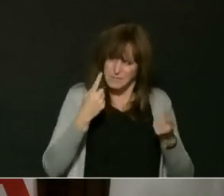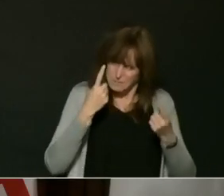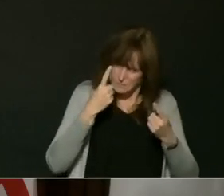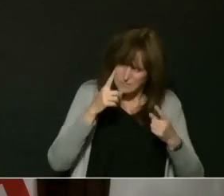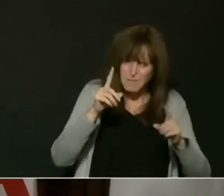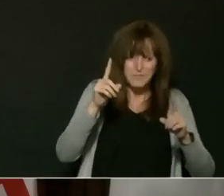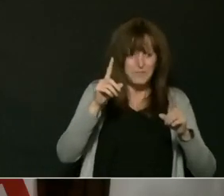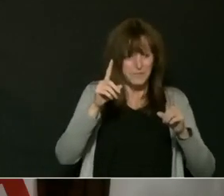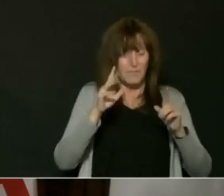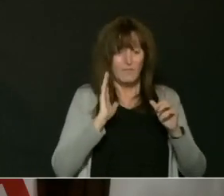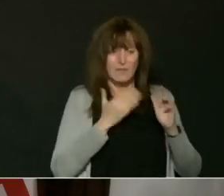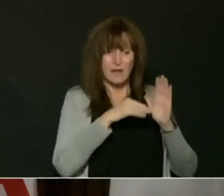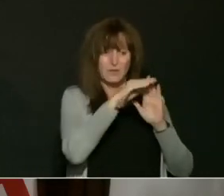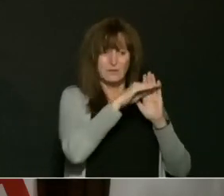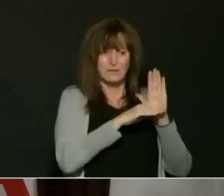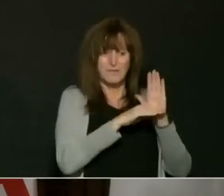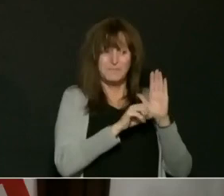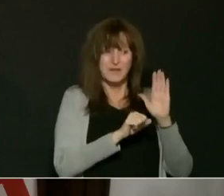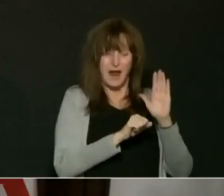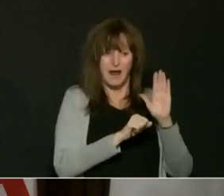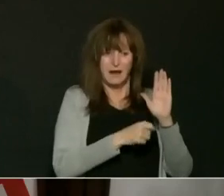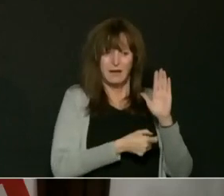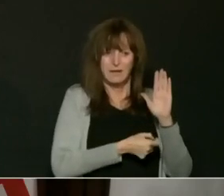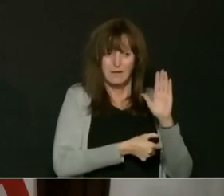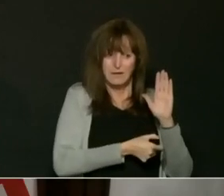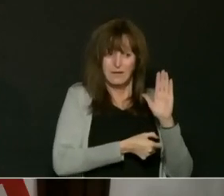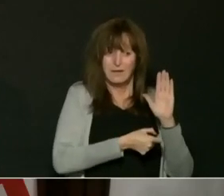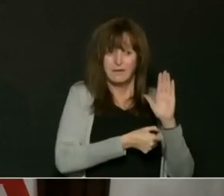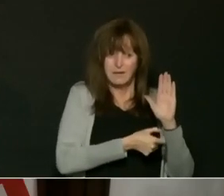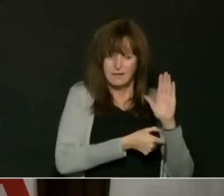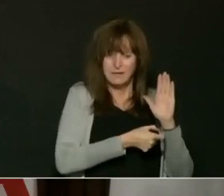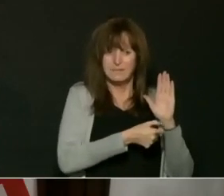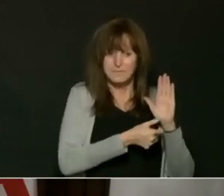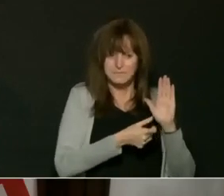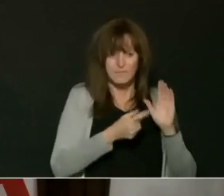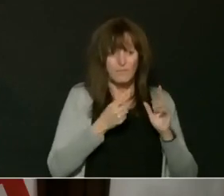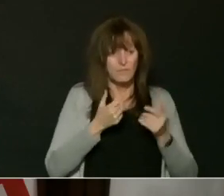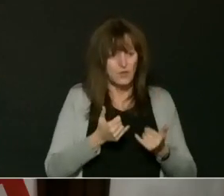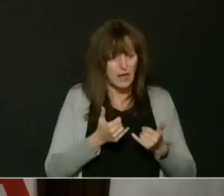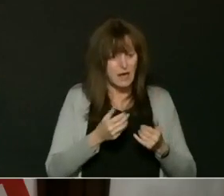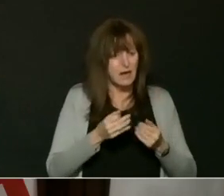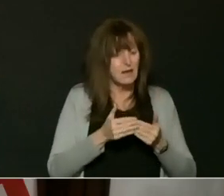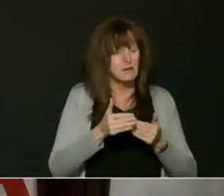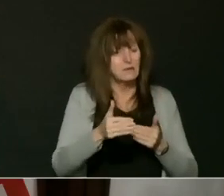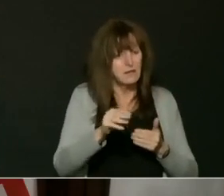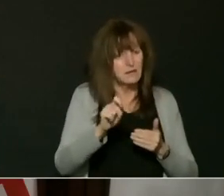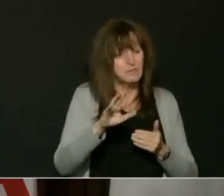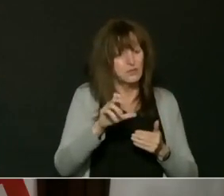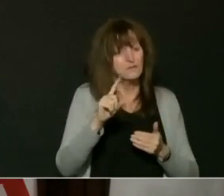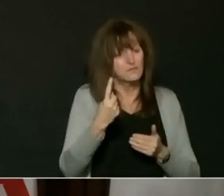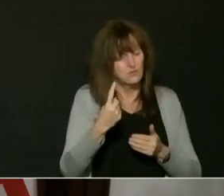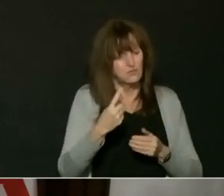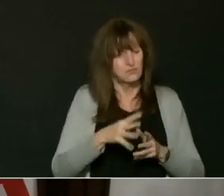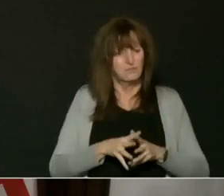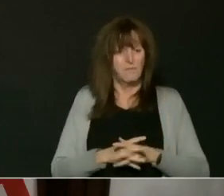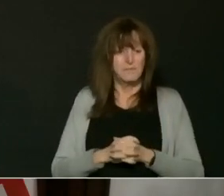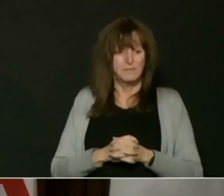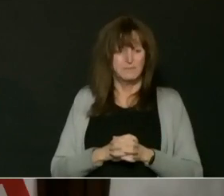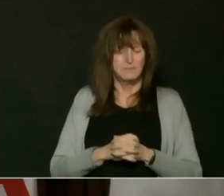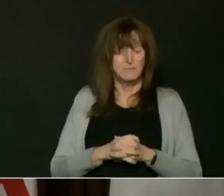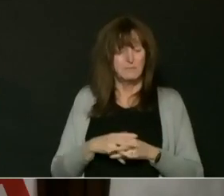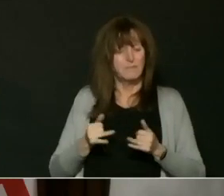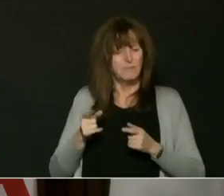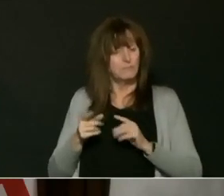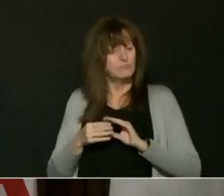health restrictions today and again on March 1st. by getting vaccinated. By getting vaccinated,